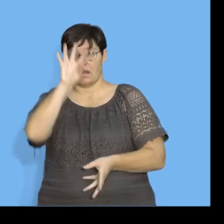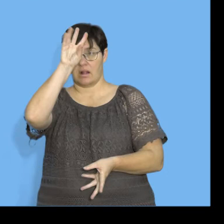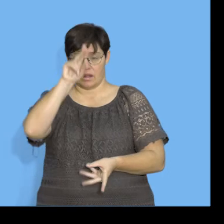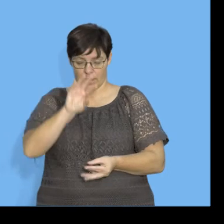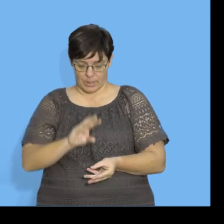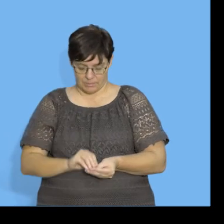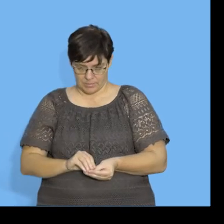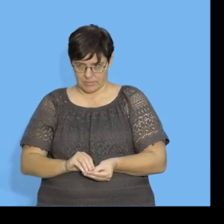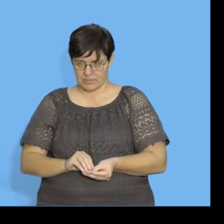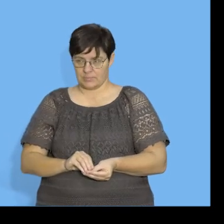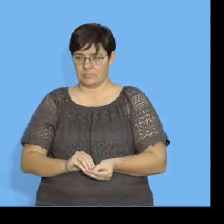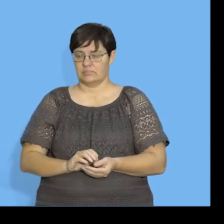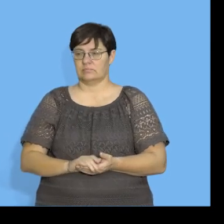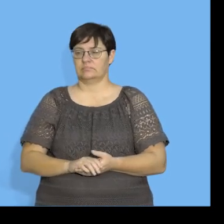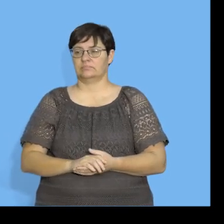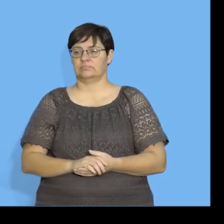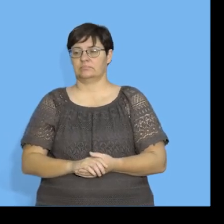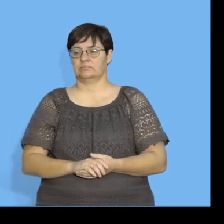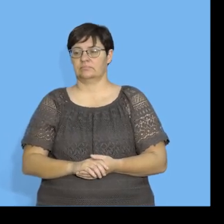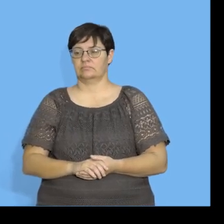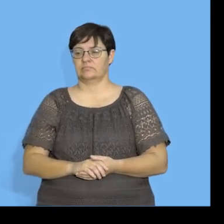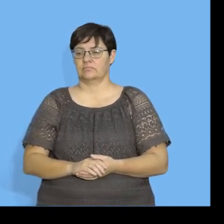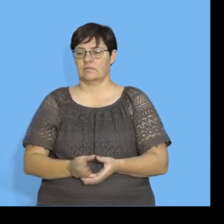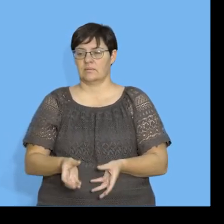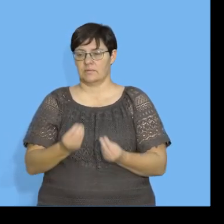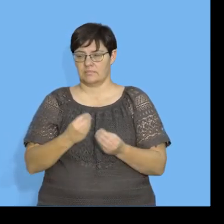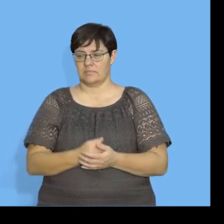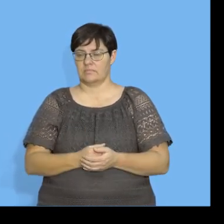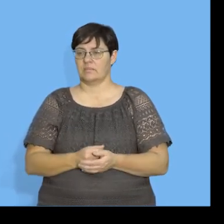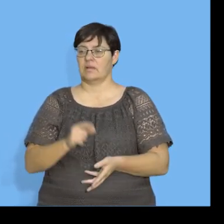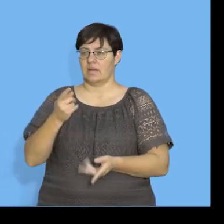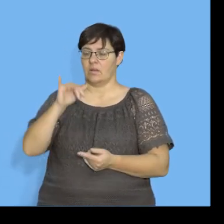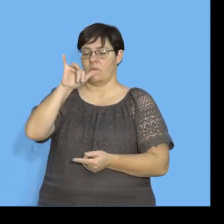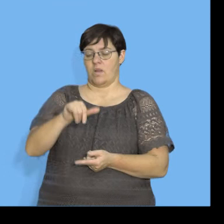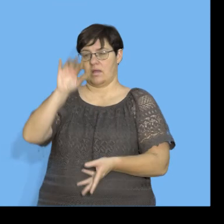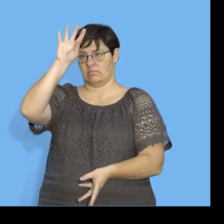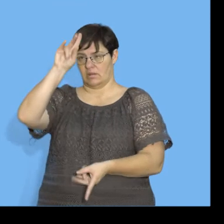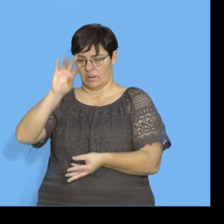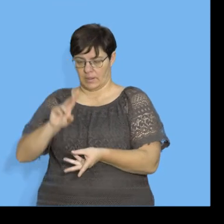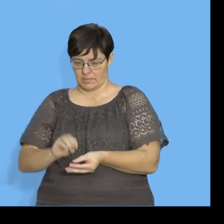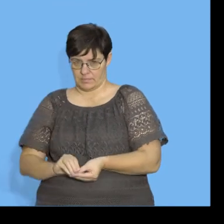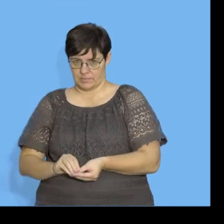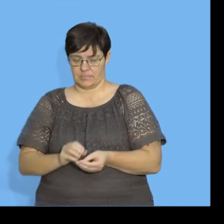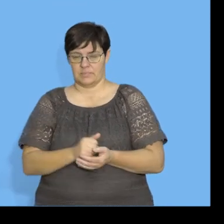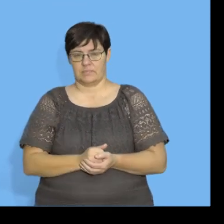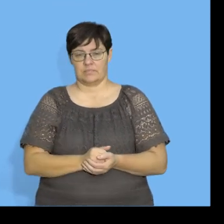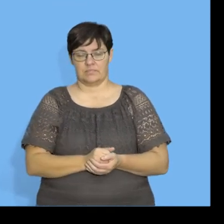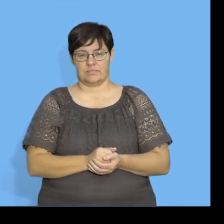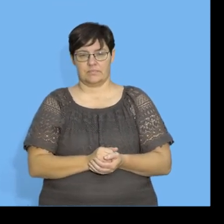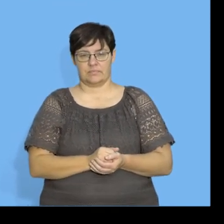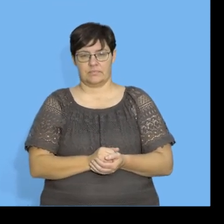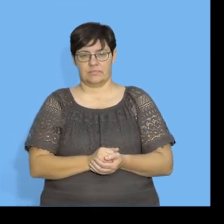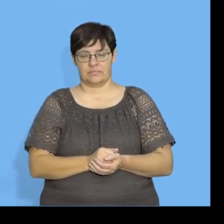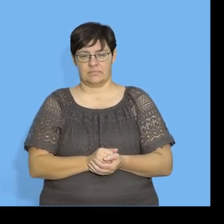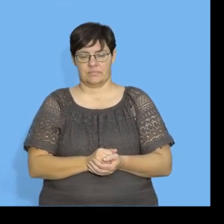We add the square deviation also. And this is our total. And we do similarly